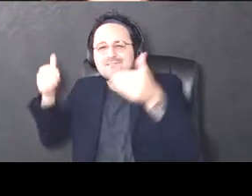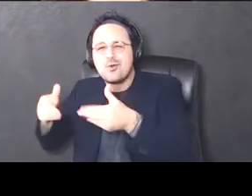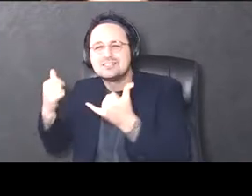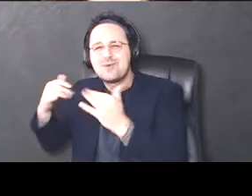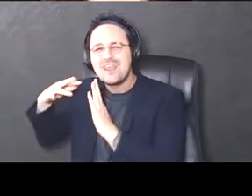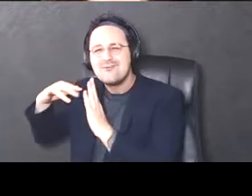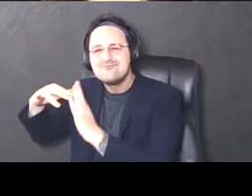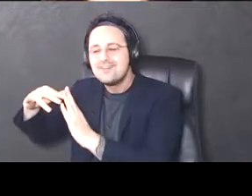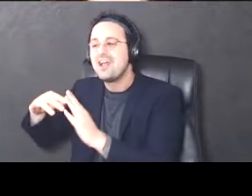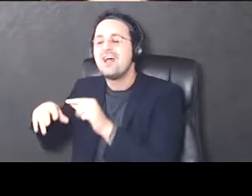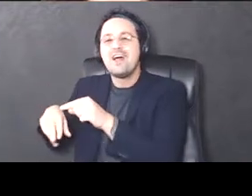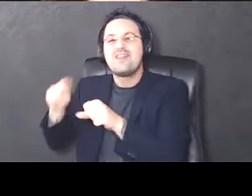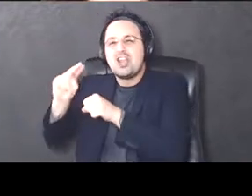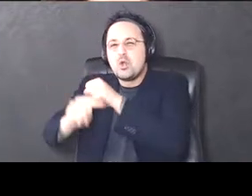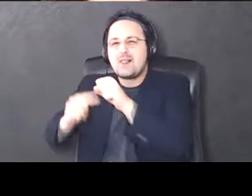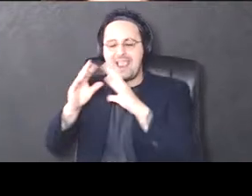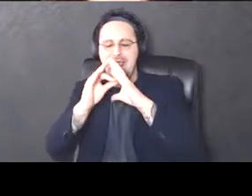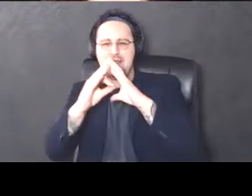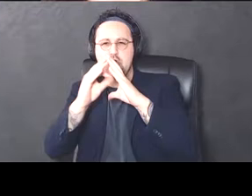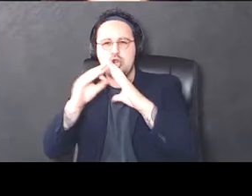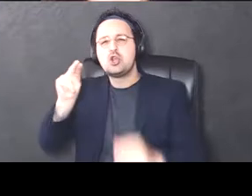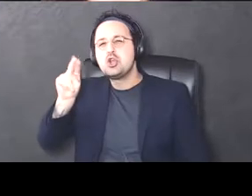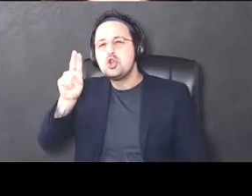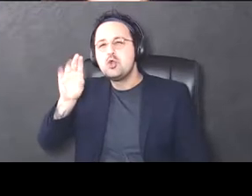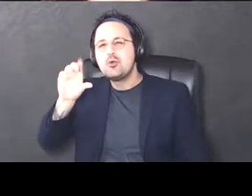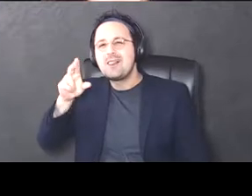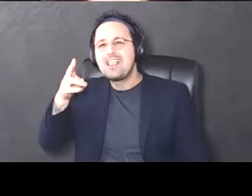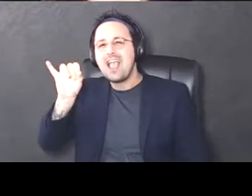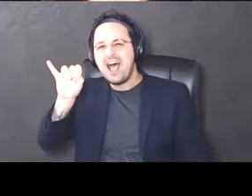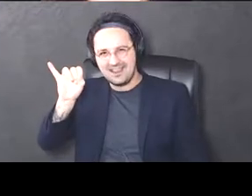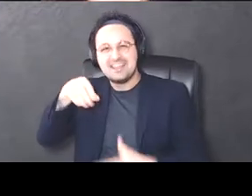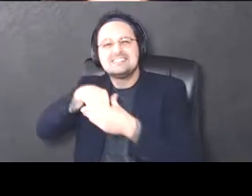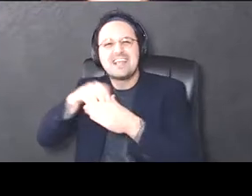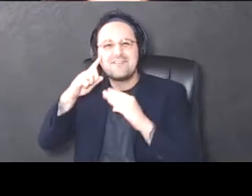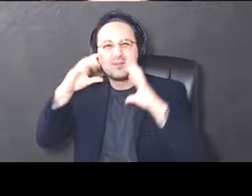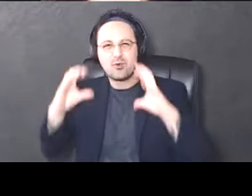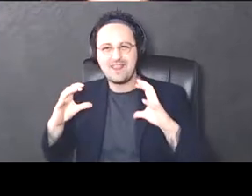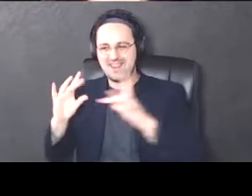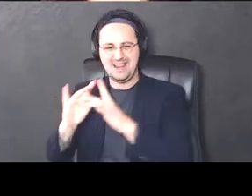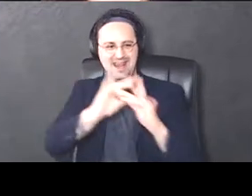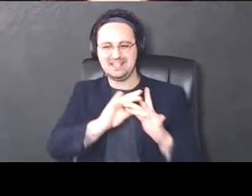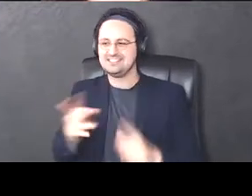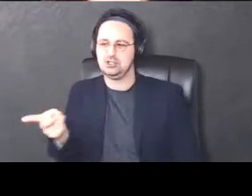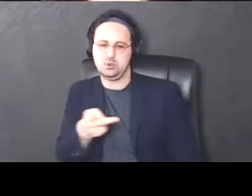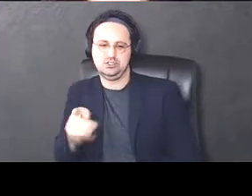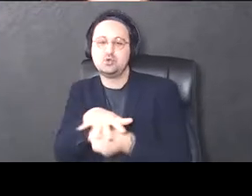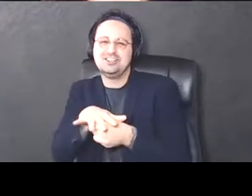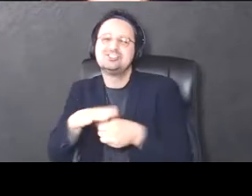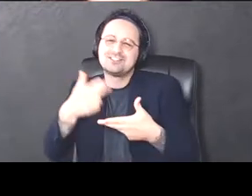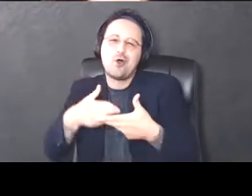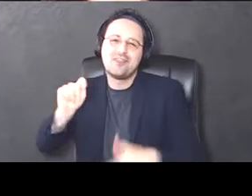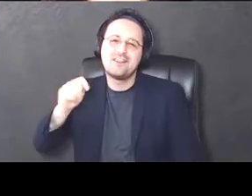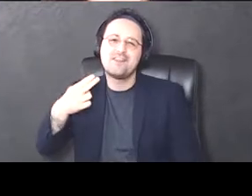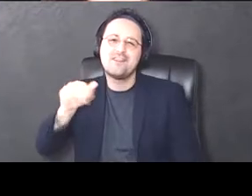the nuclei in the brain that has been shown to connect these two regions, which is the thalamus. Um,